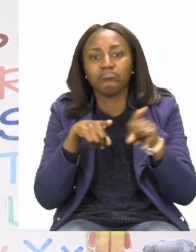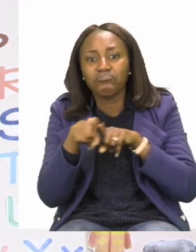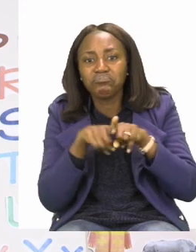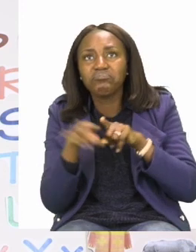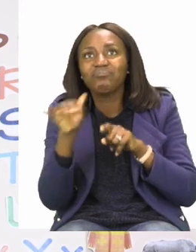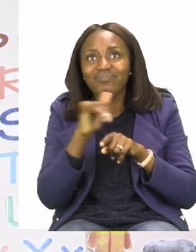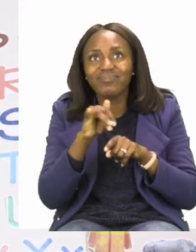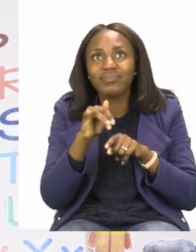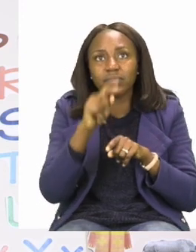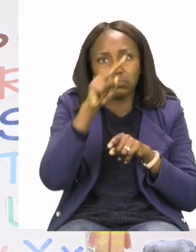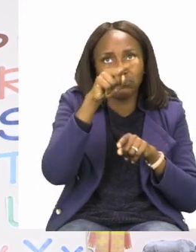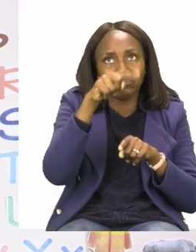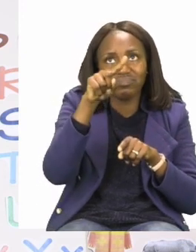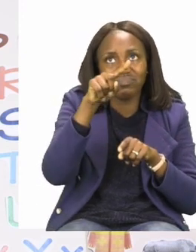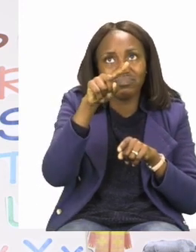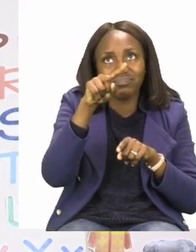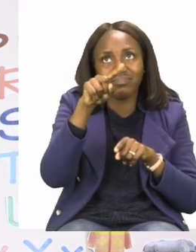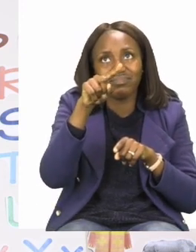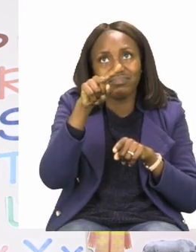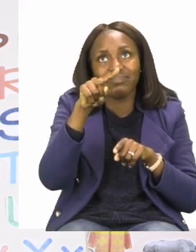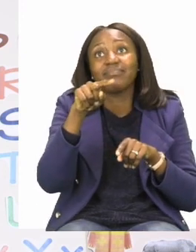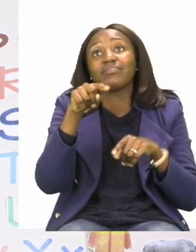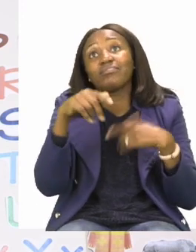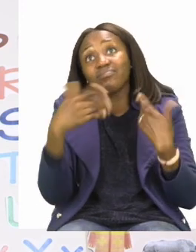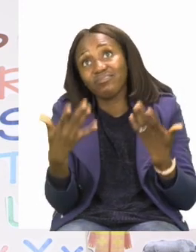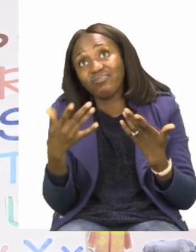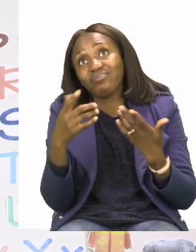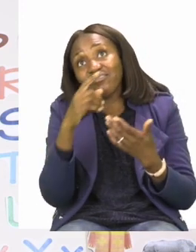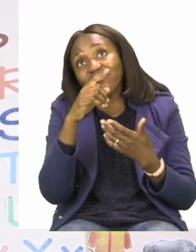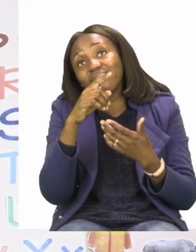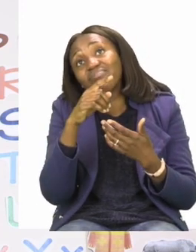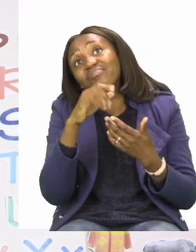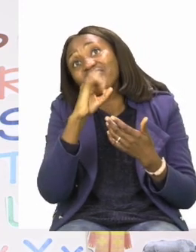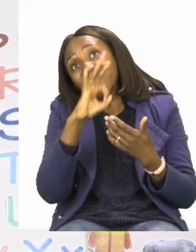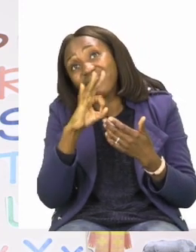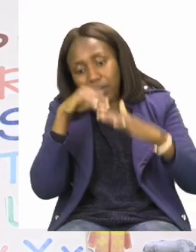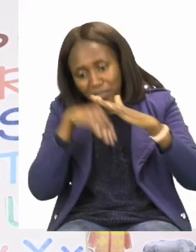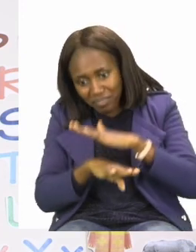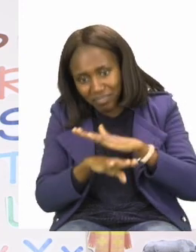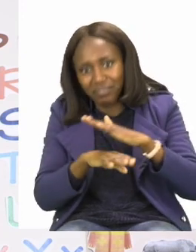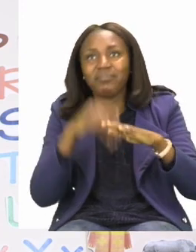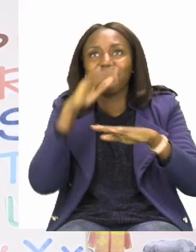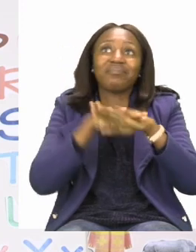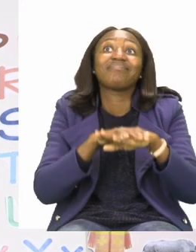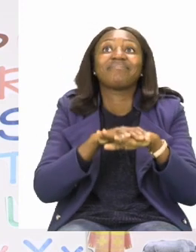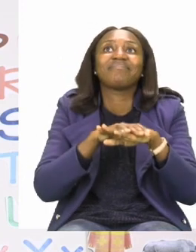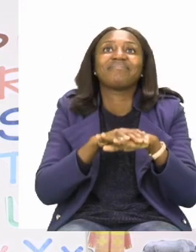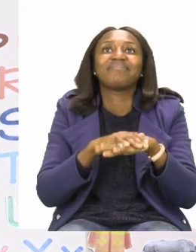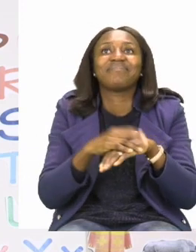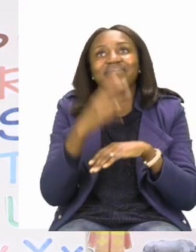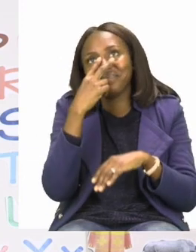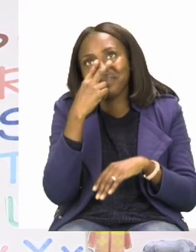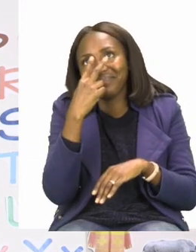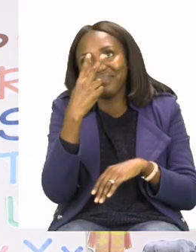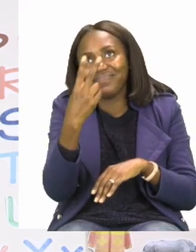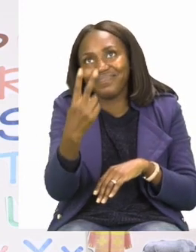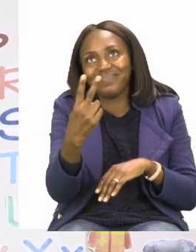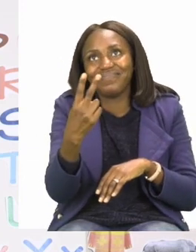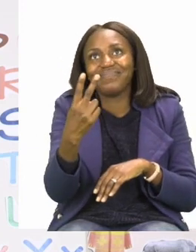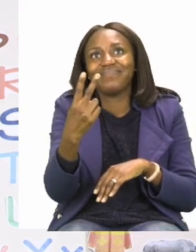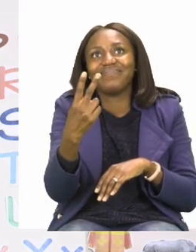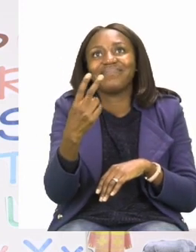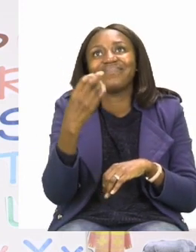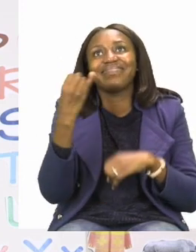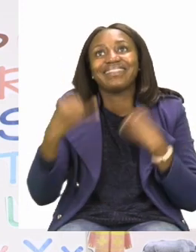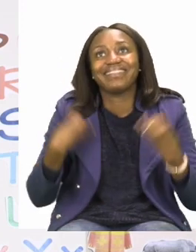on whether it floated or if it sank. I'll see you when you're done and have